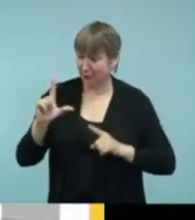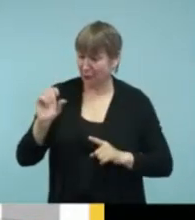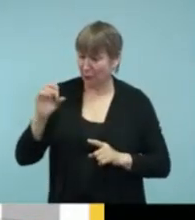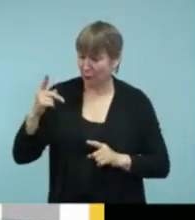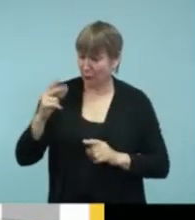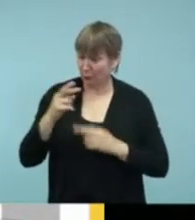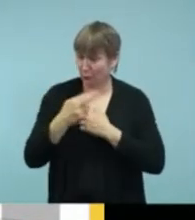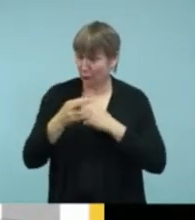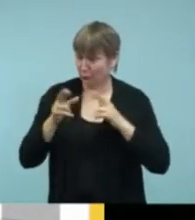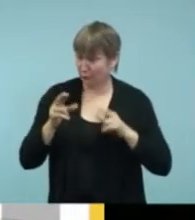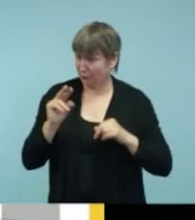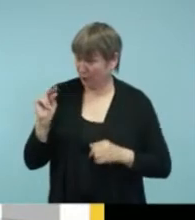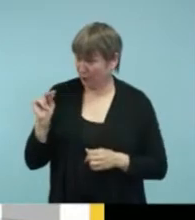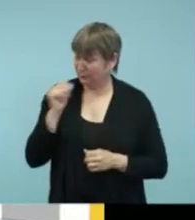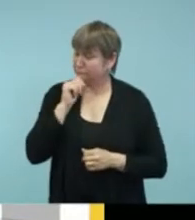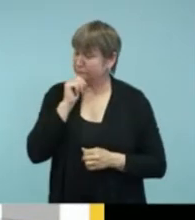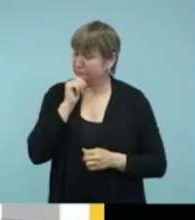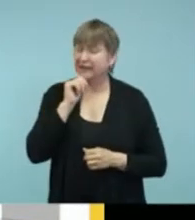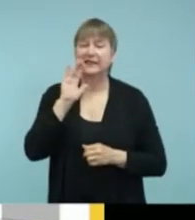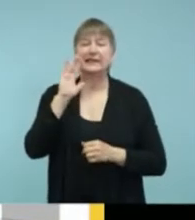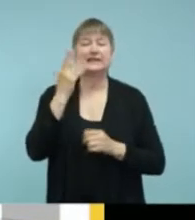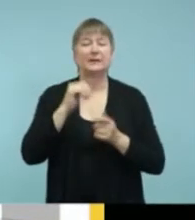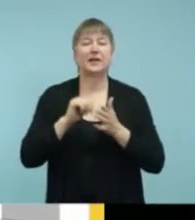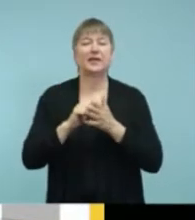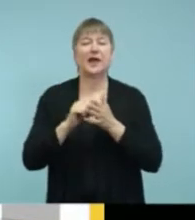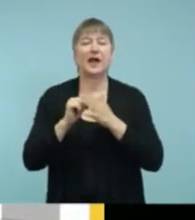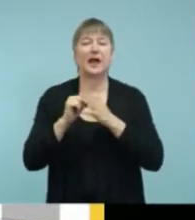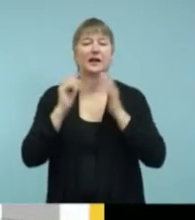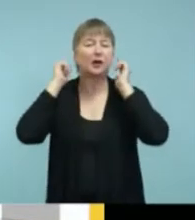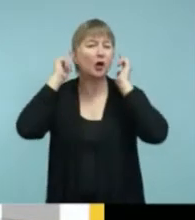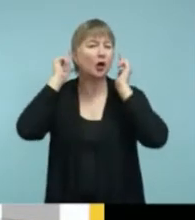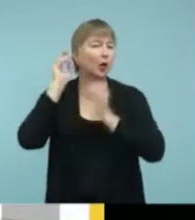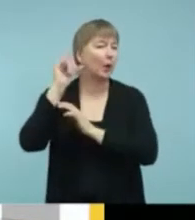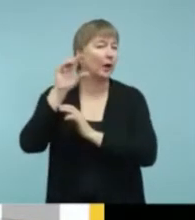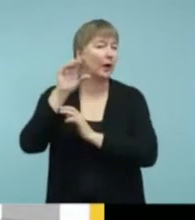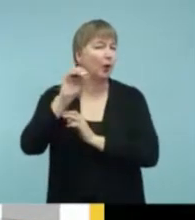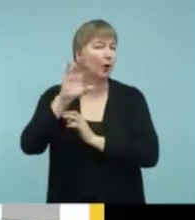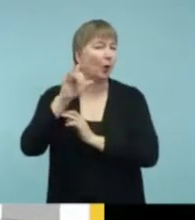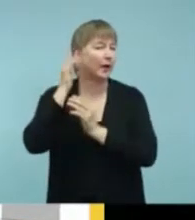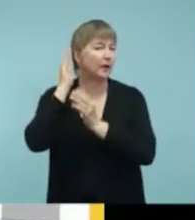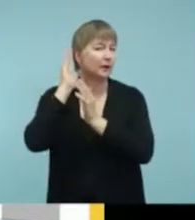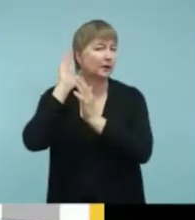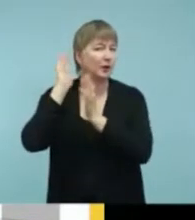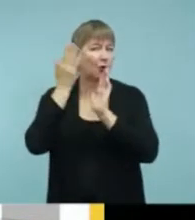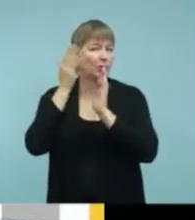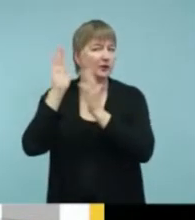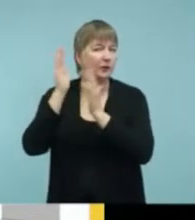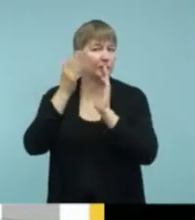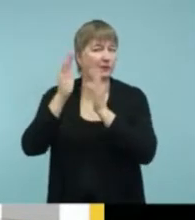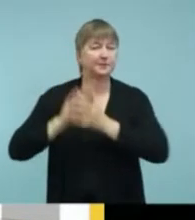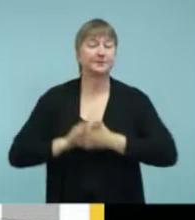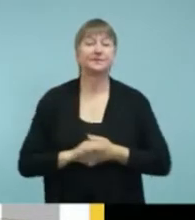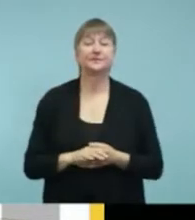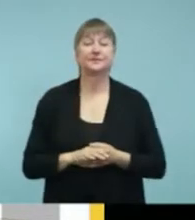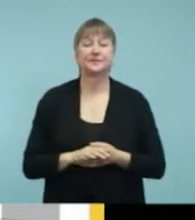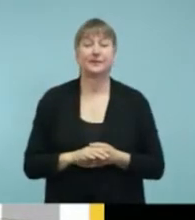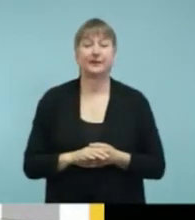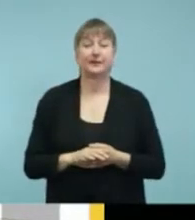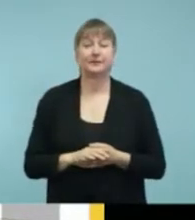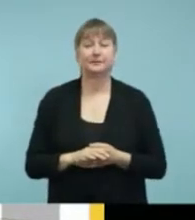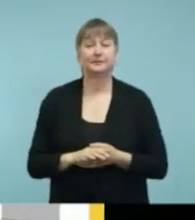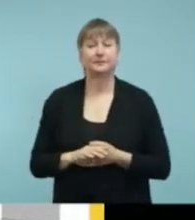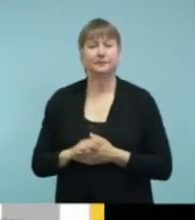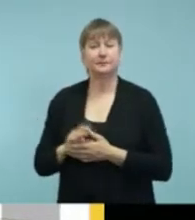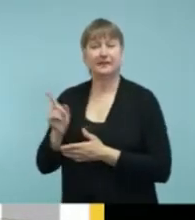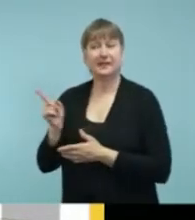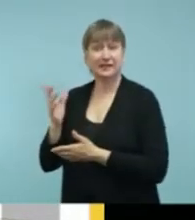it might be the orientation of their telecoil. So, that middle picture shows a picture of a